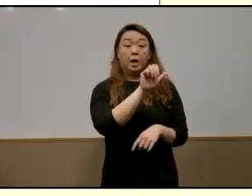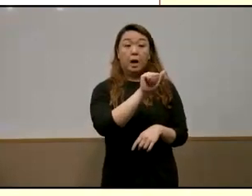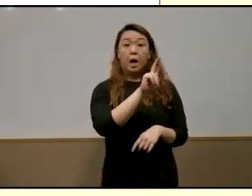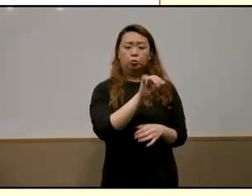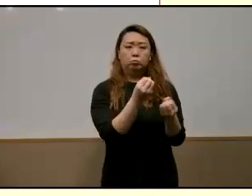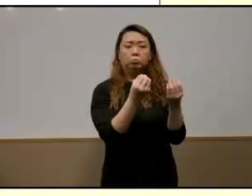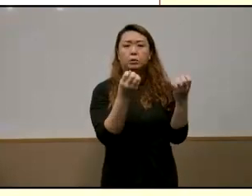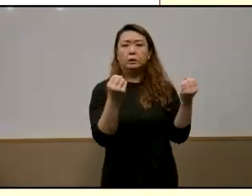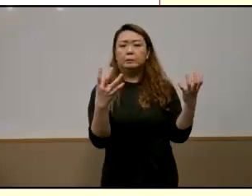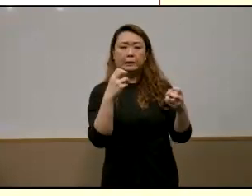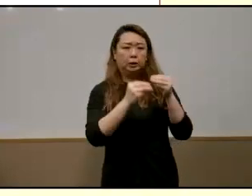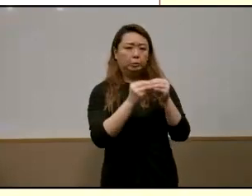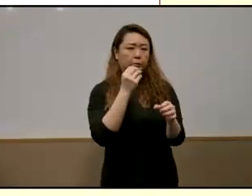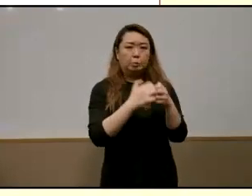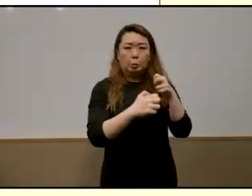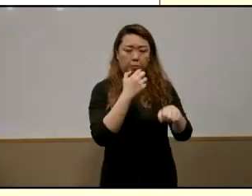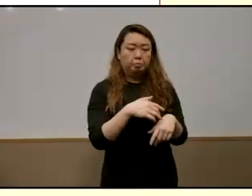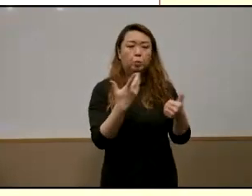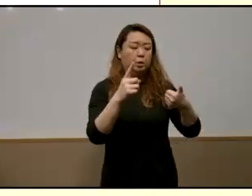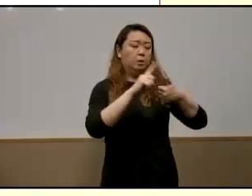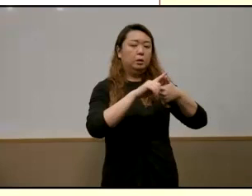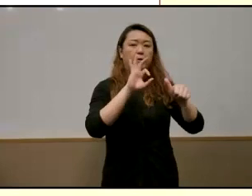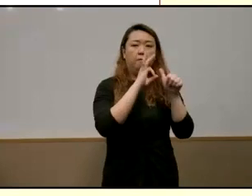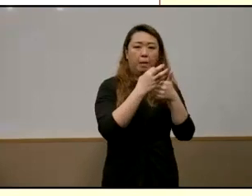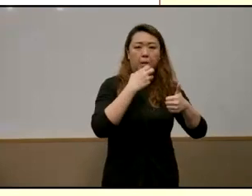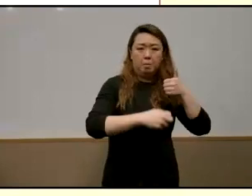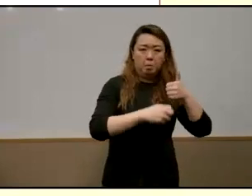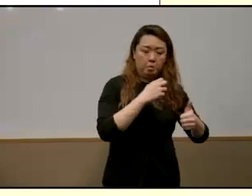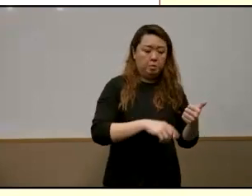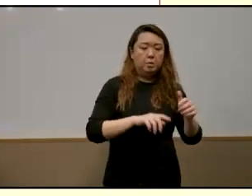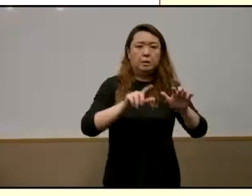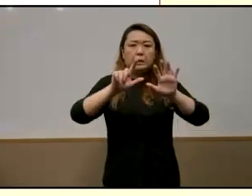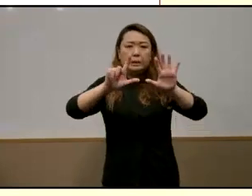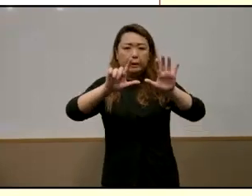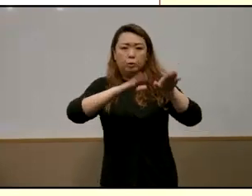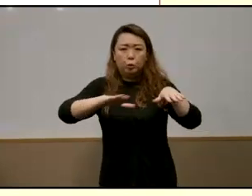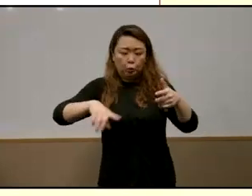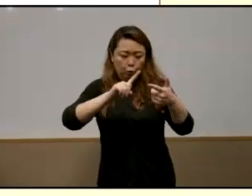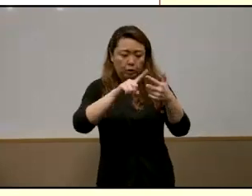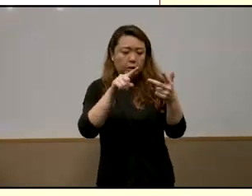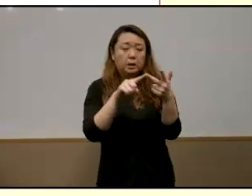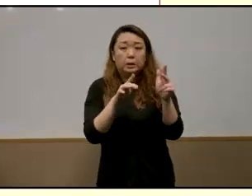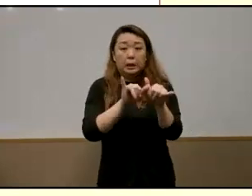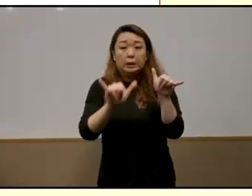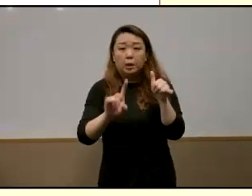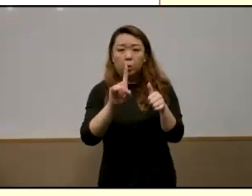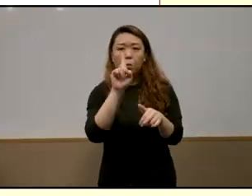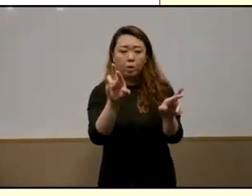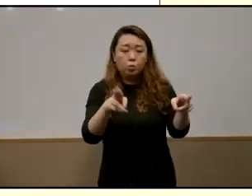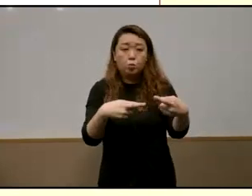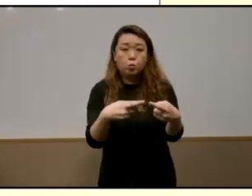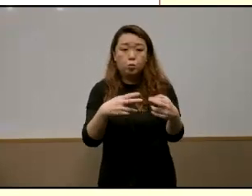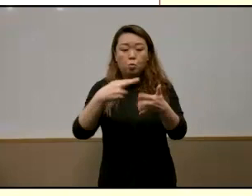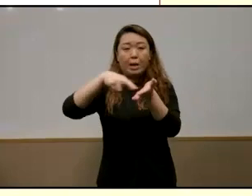disadvantages um she was fighting cancer they had seven children to financially support they were living in a one bedroom rental flat